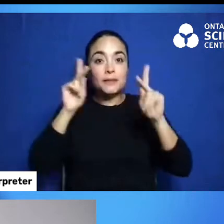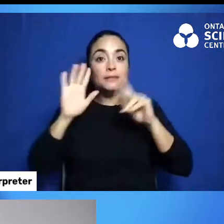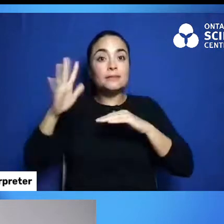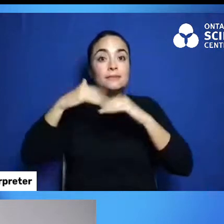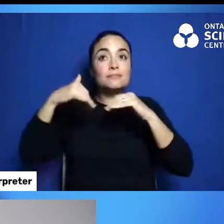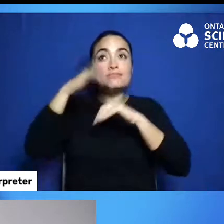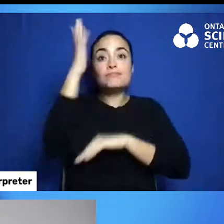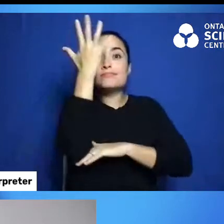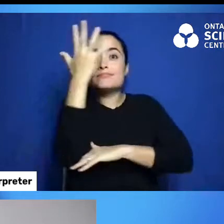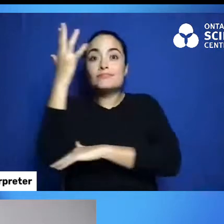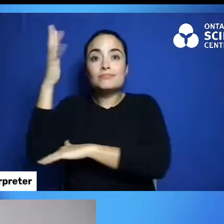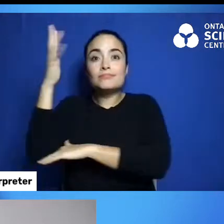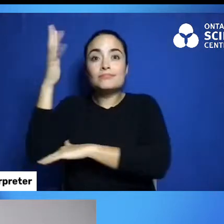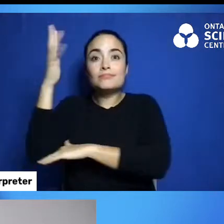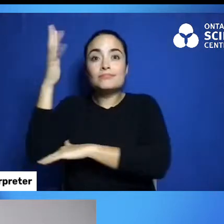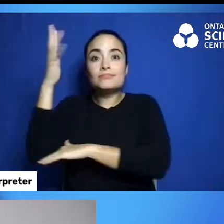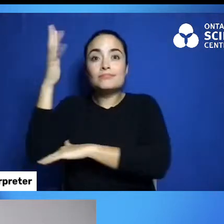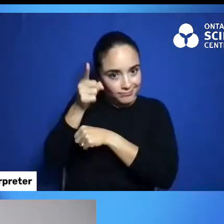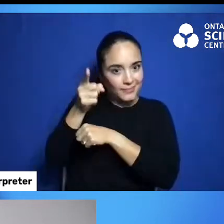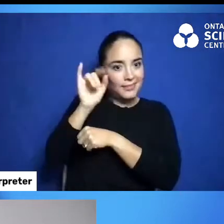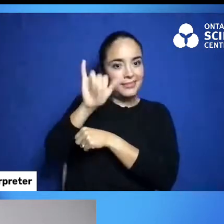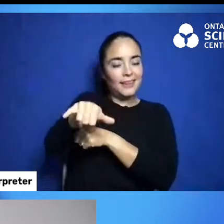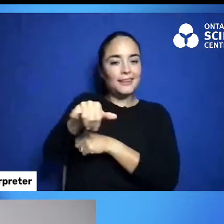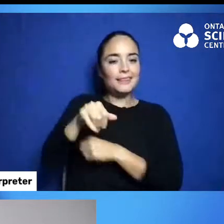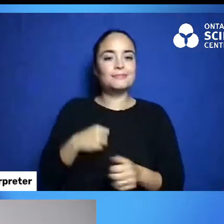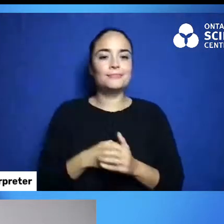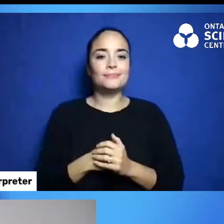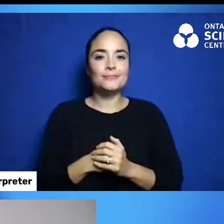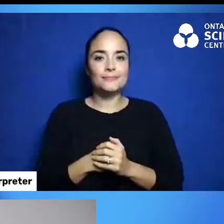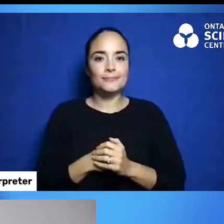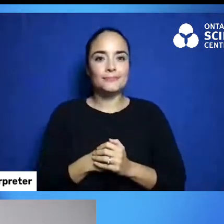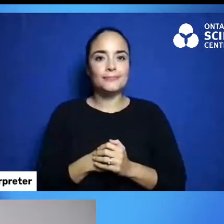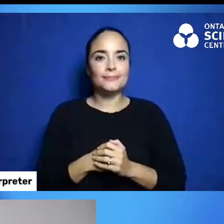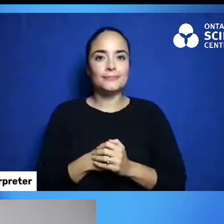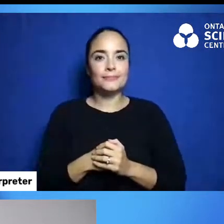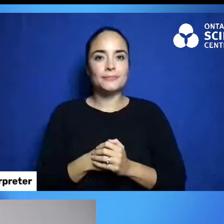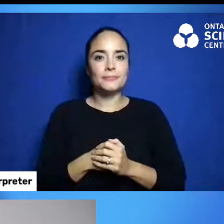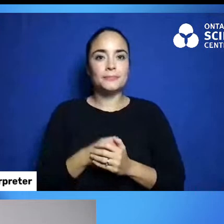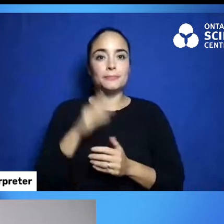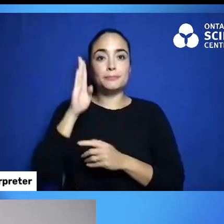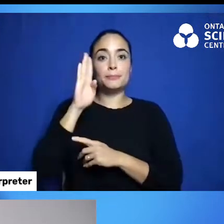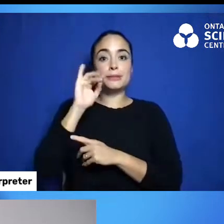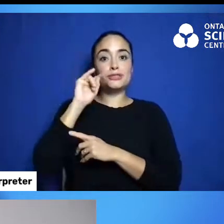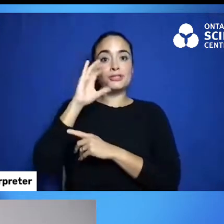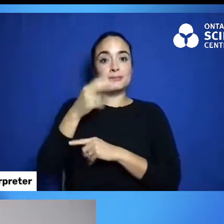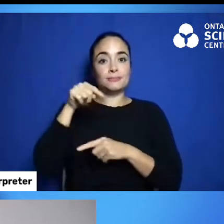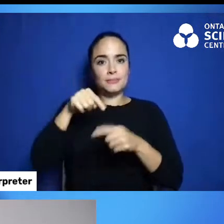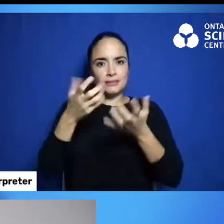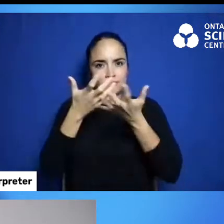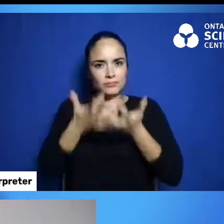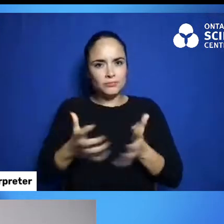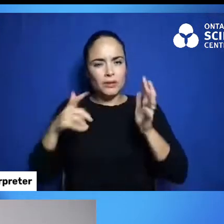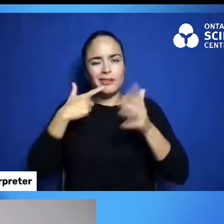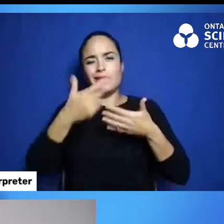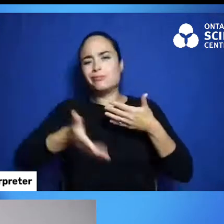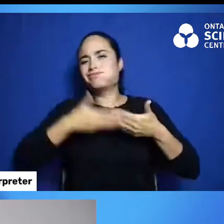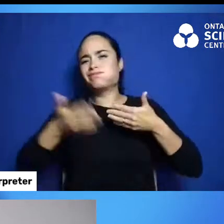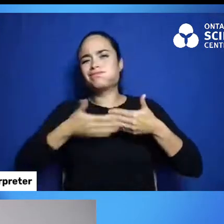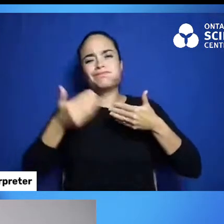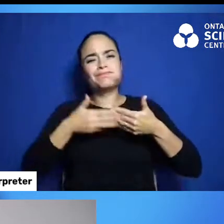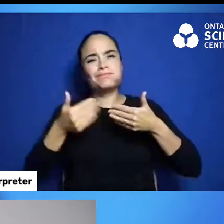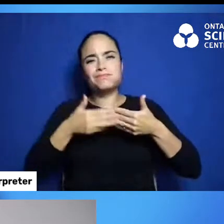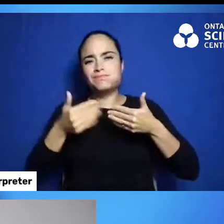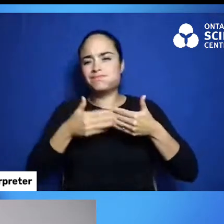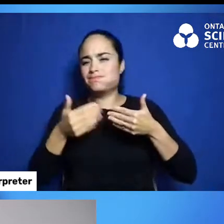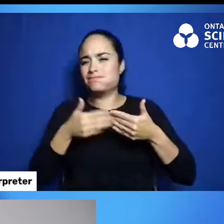birch bark baskets are slightly easier to make. I shouldn't say slightly. They're much easier to make as they don't require